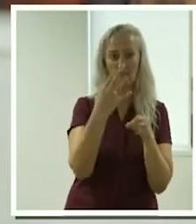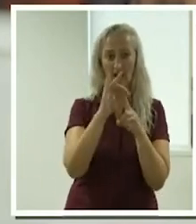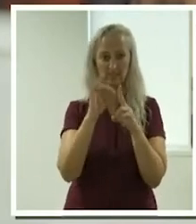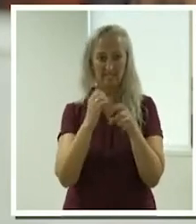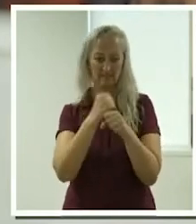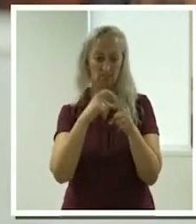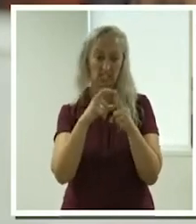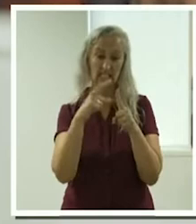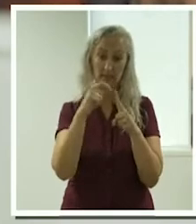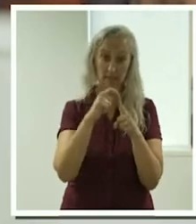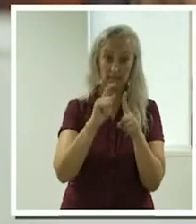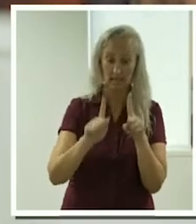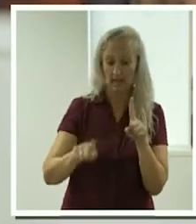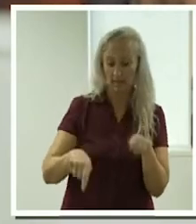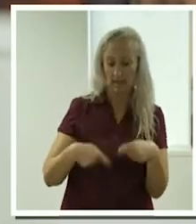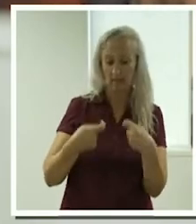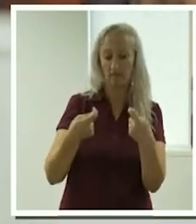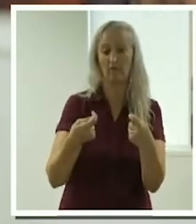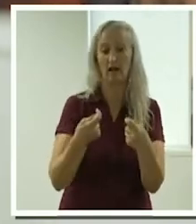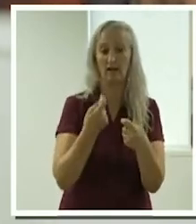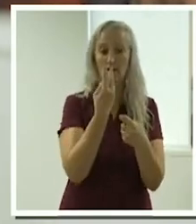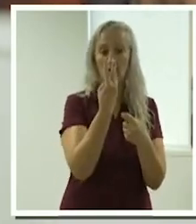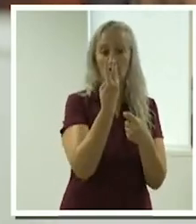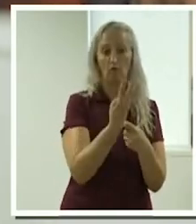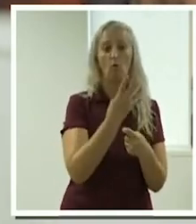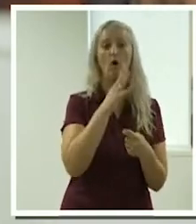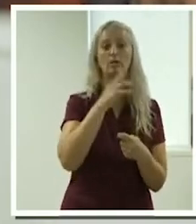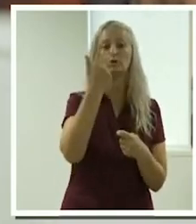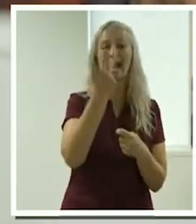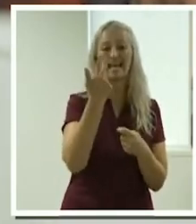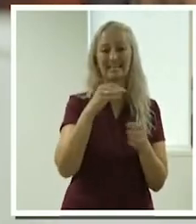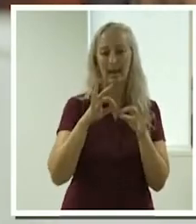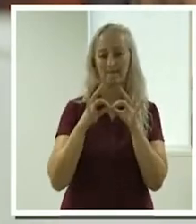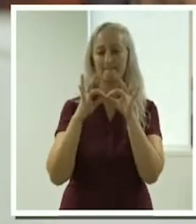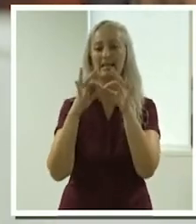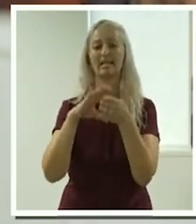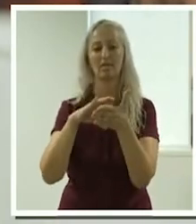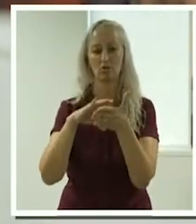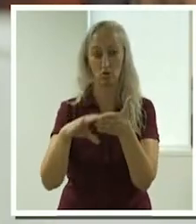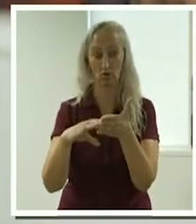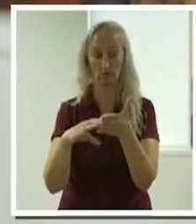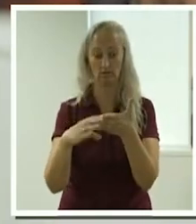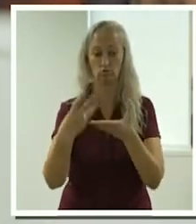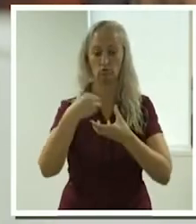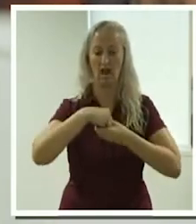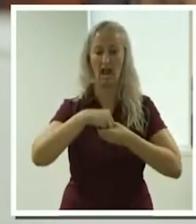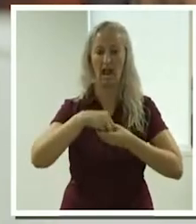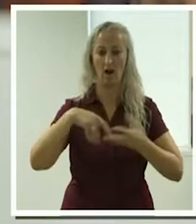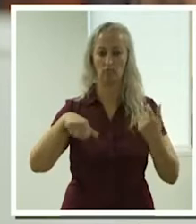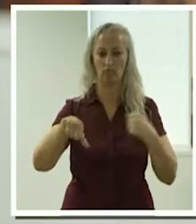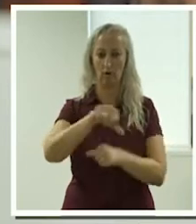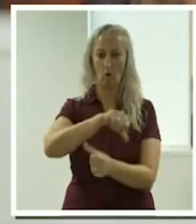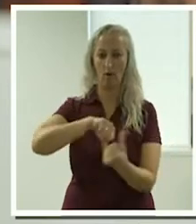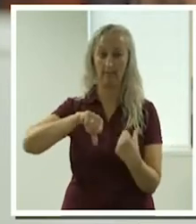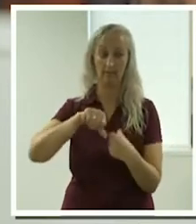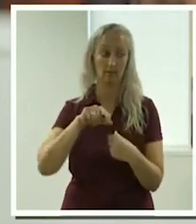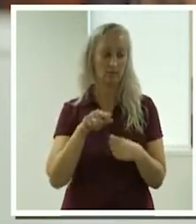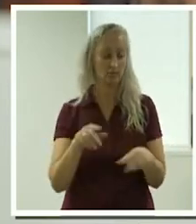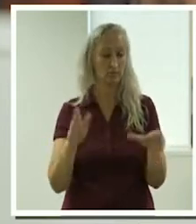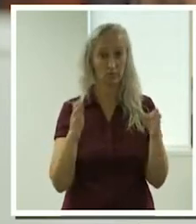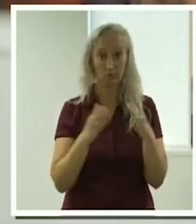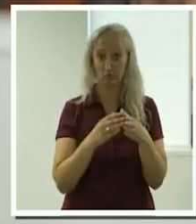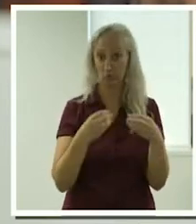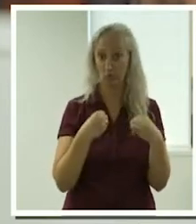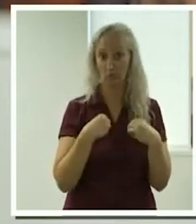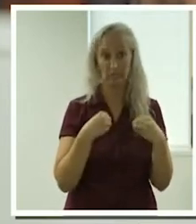$418 billion to our economy. So you can see that small businesses and the